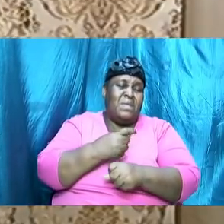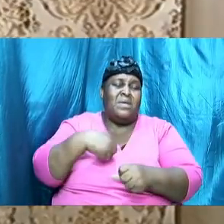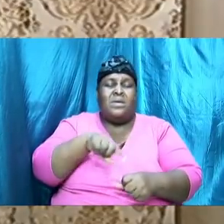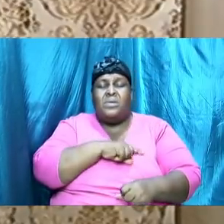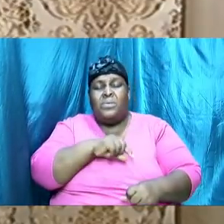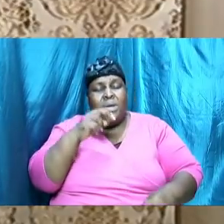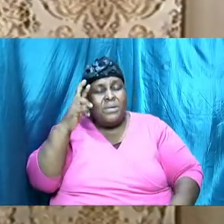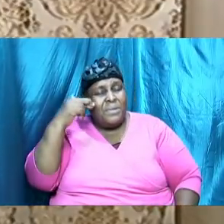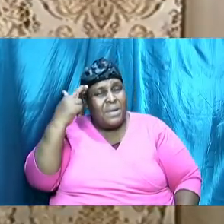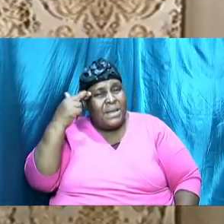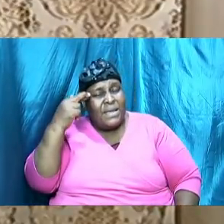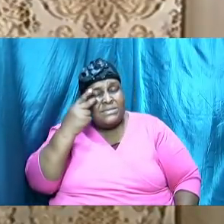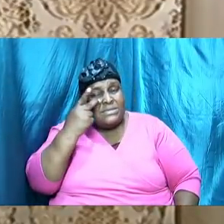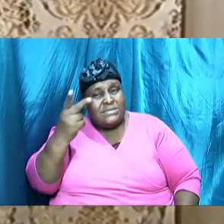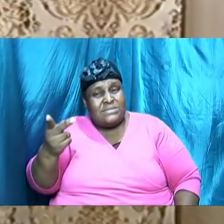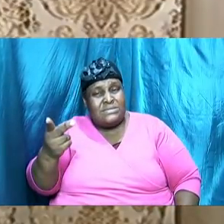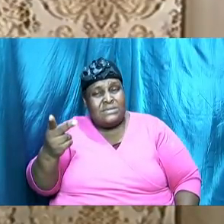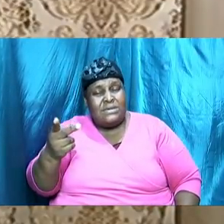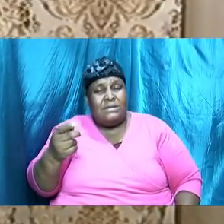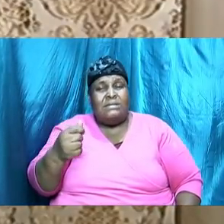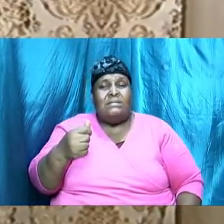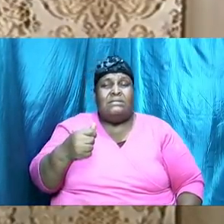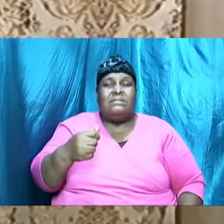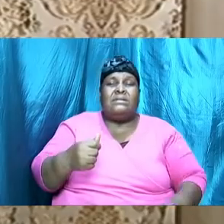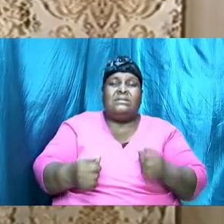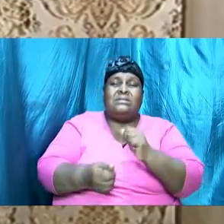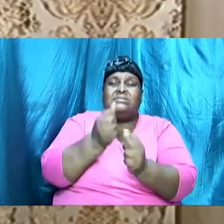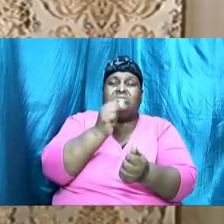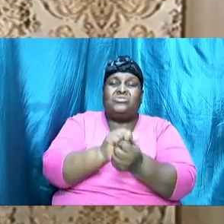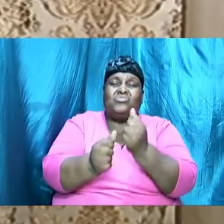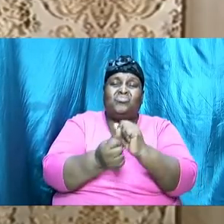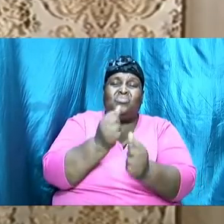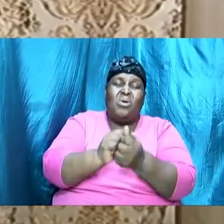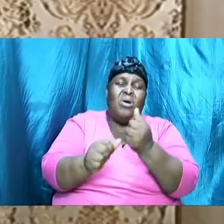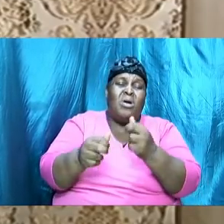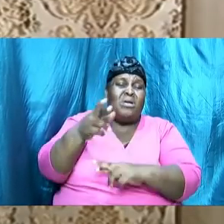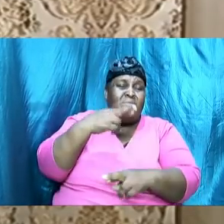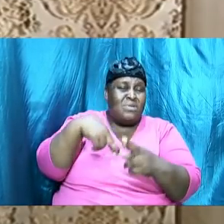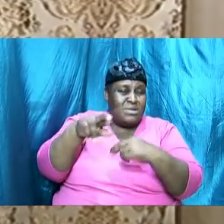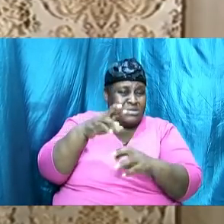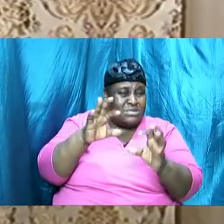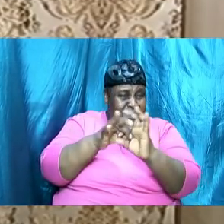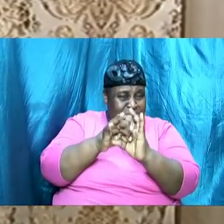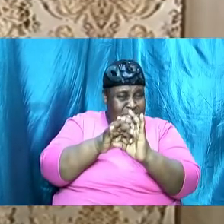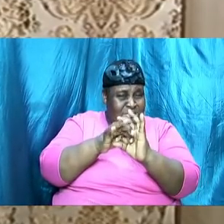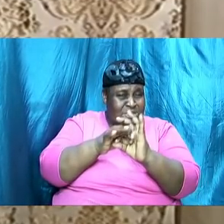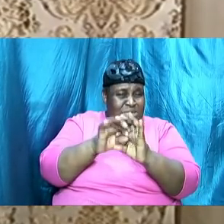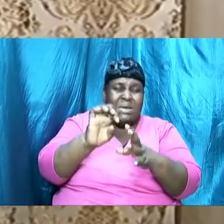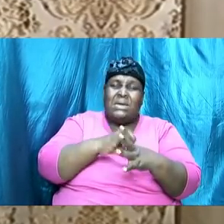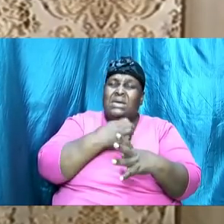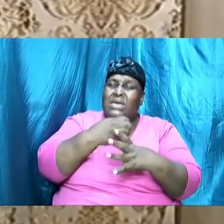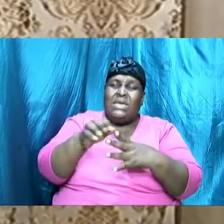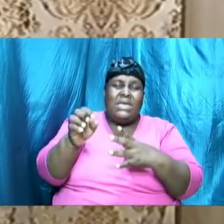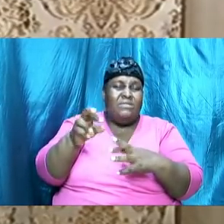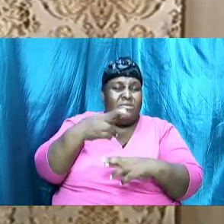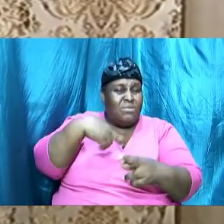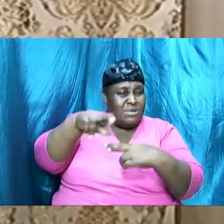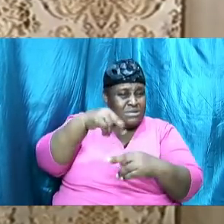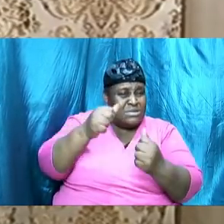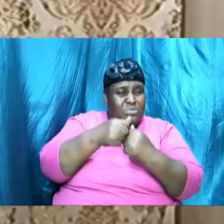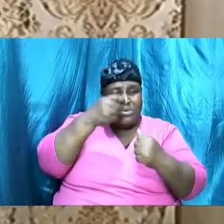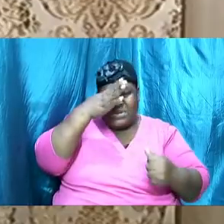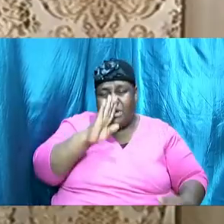realize and we see that it damages relationship even relationship with almighty God